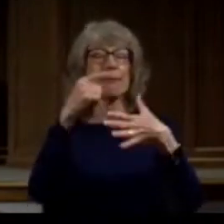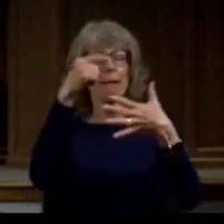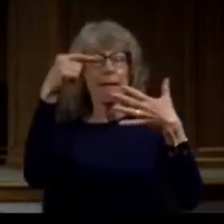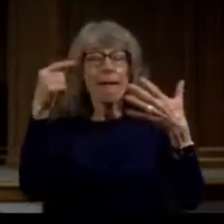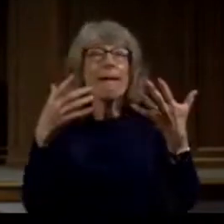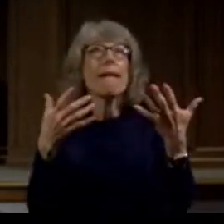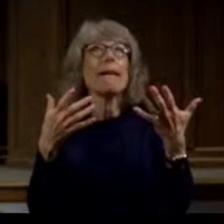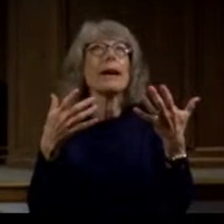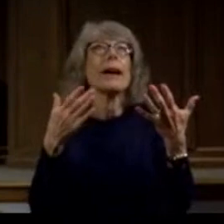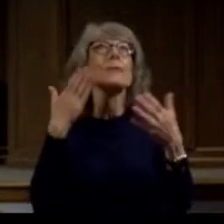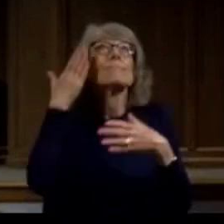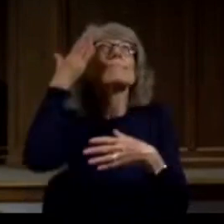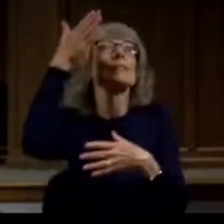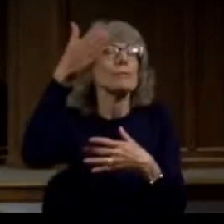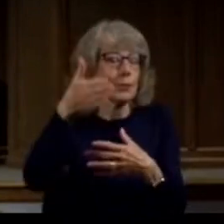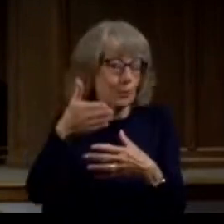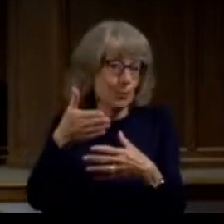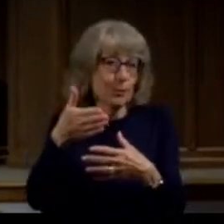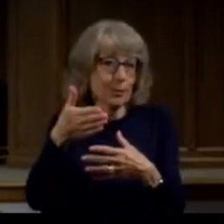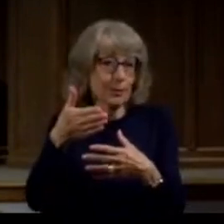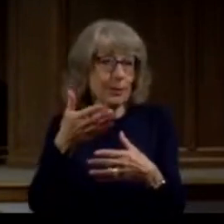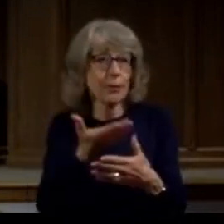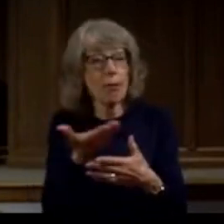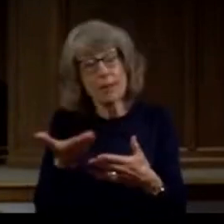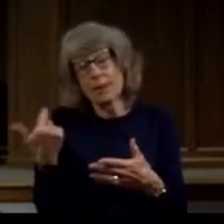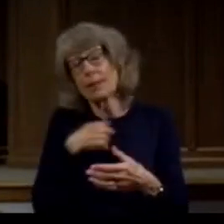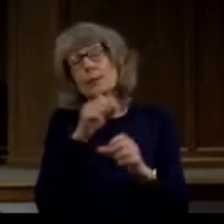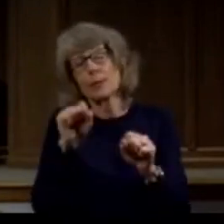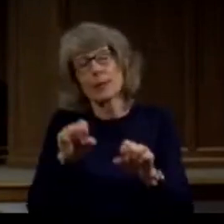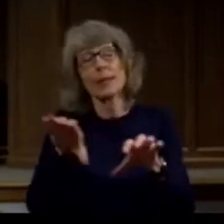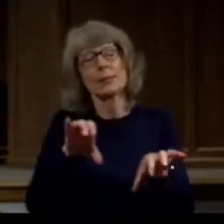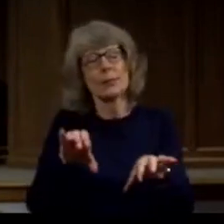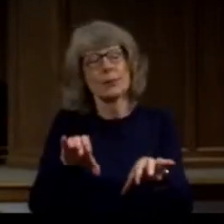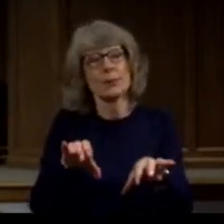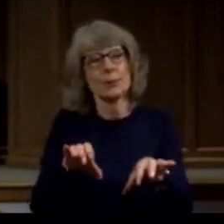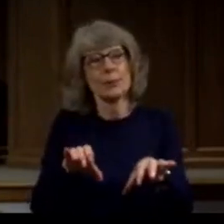going and what could be done to renew the commitment